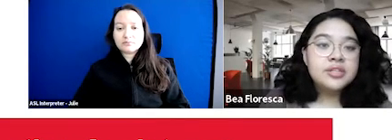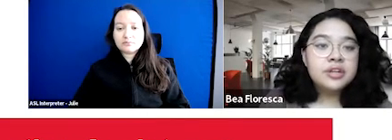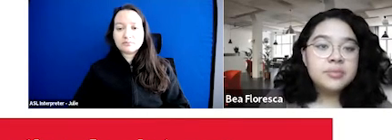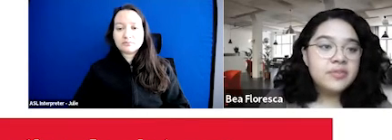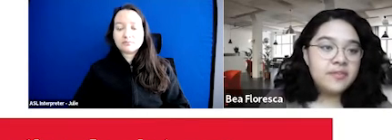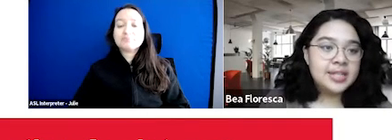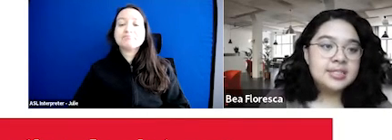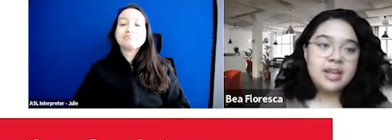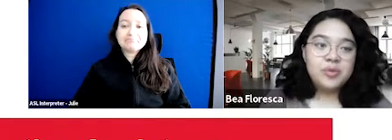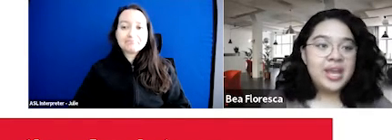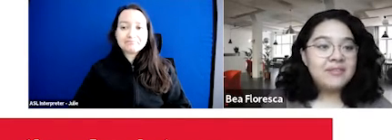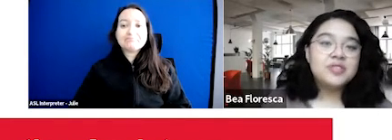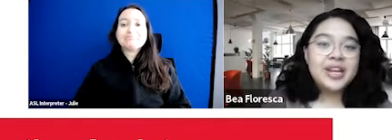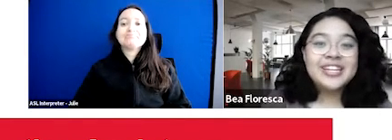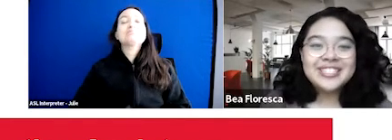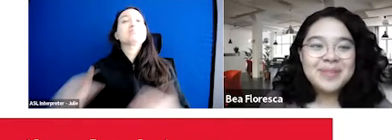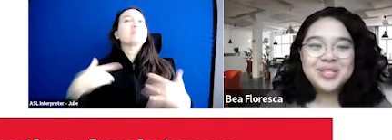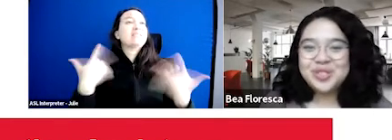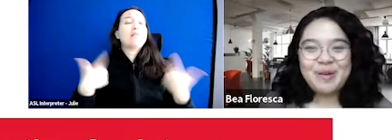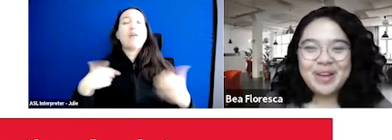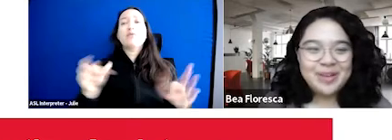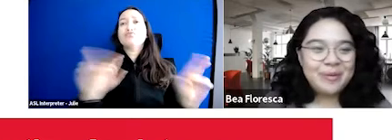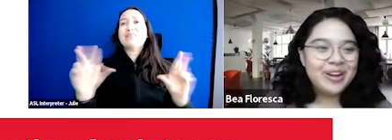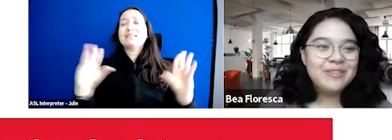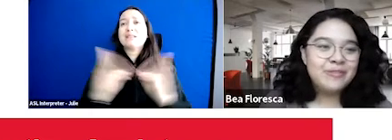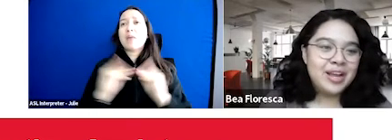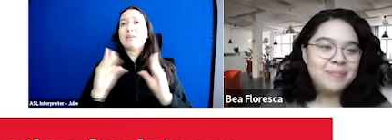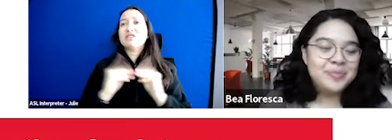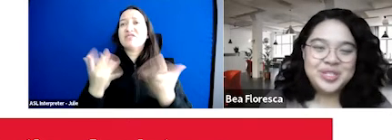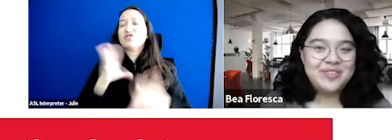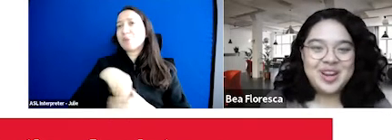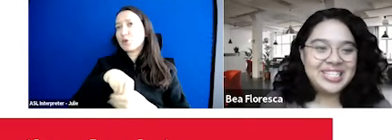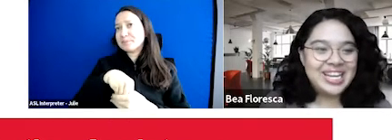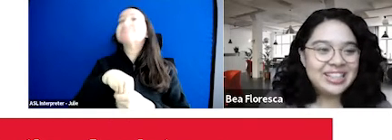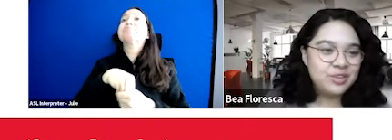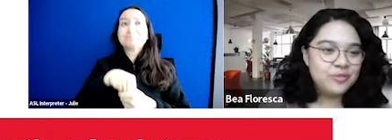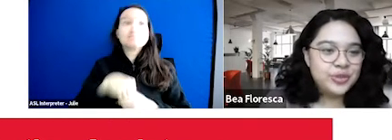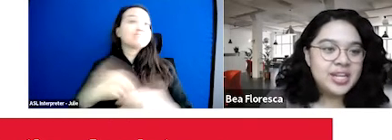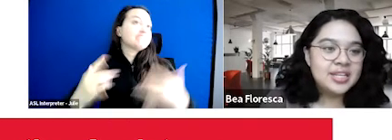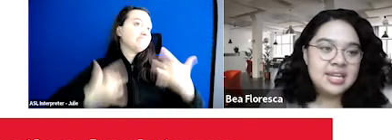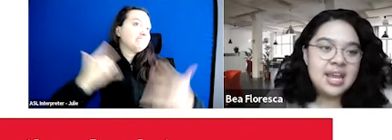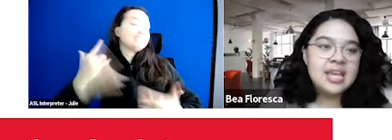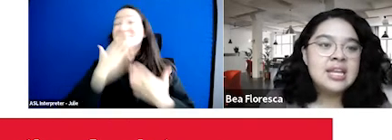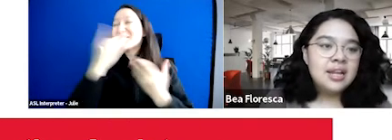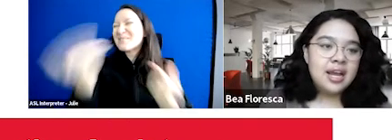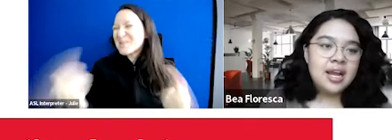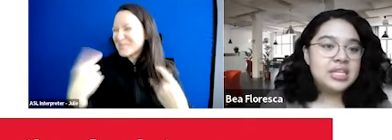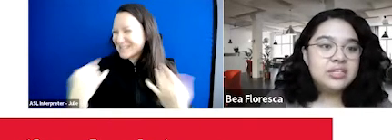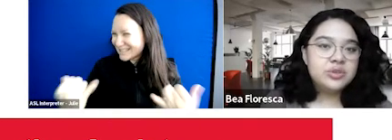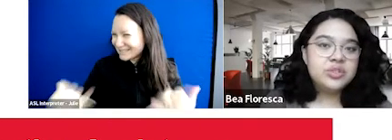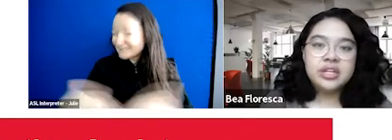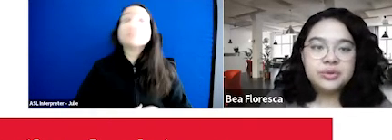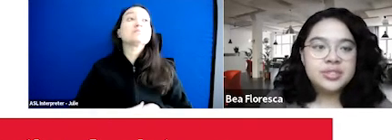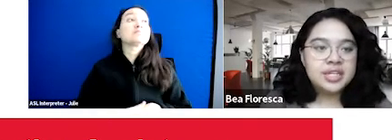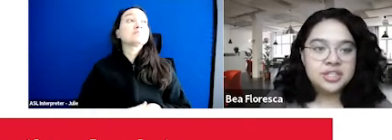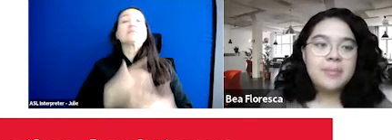So in terms of events, we have these readiness summits, which you are already a part of, which is very exciting. Thank you for joining us today. And